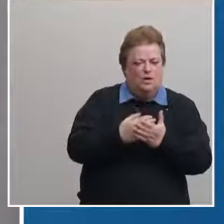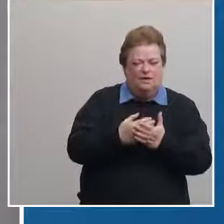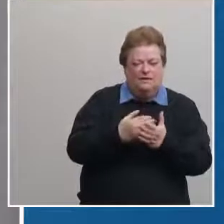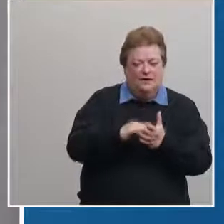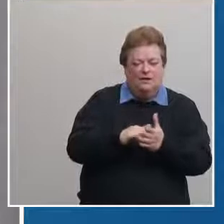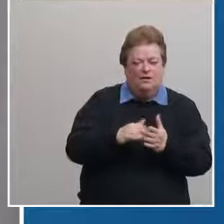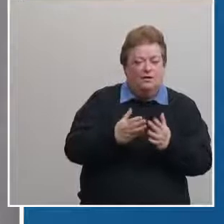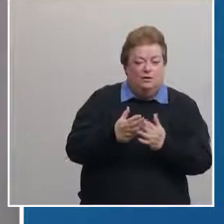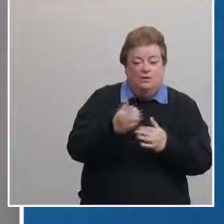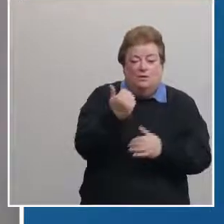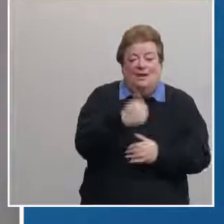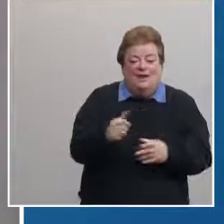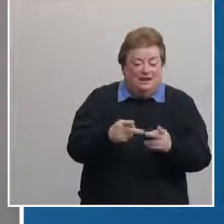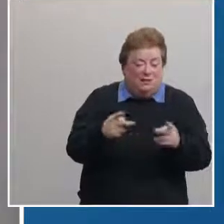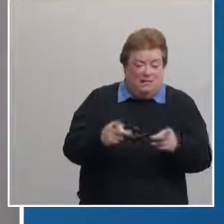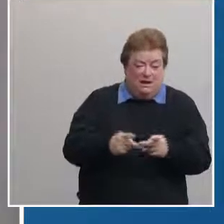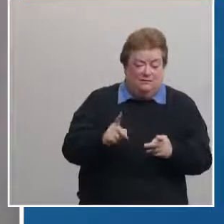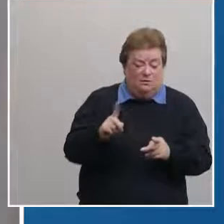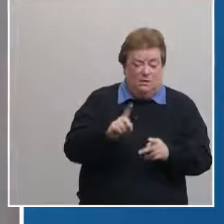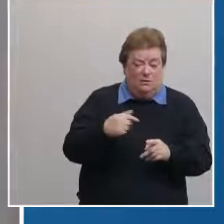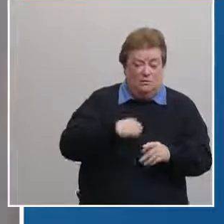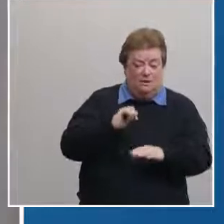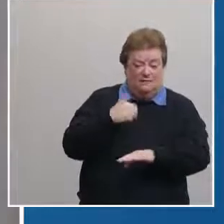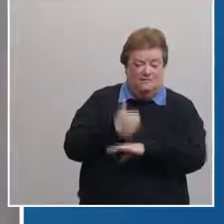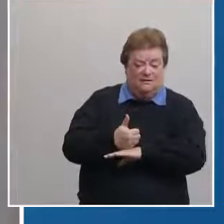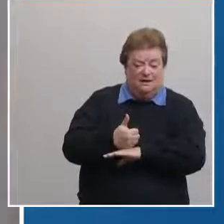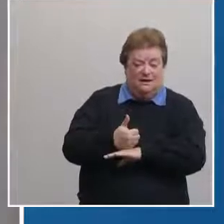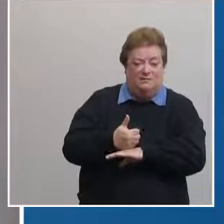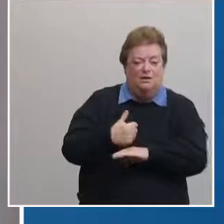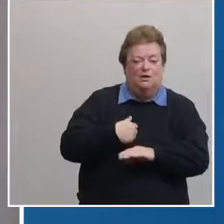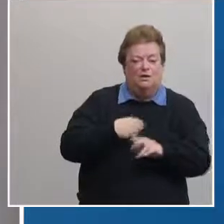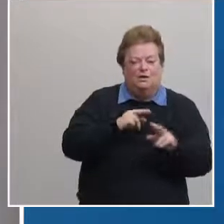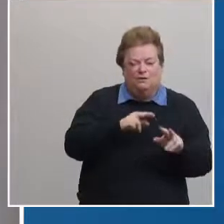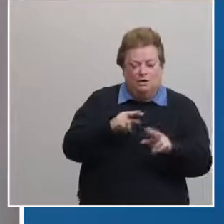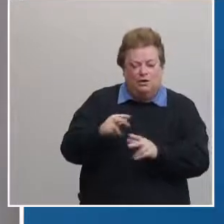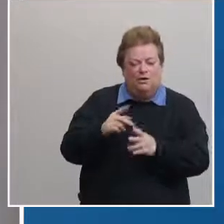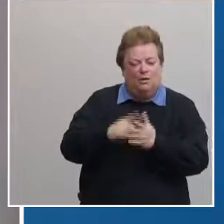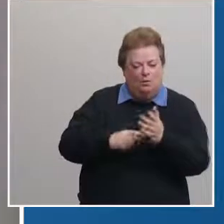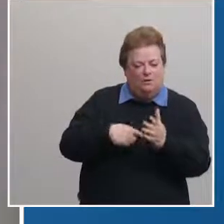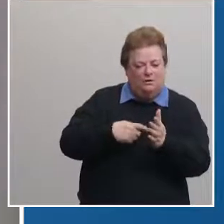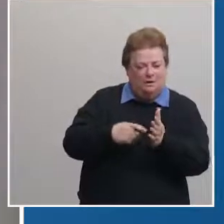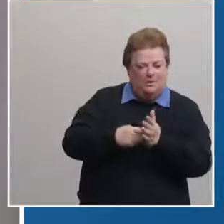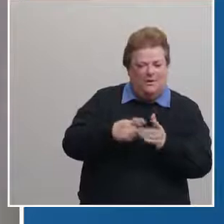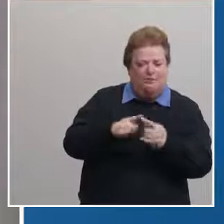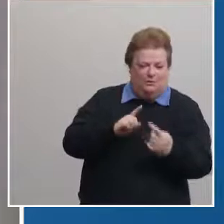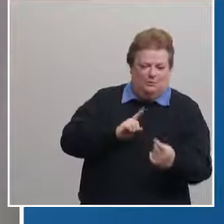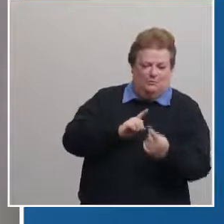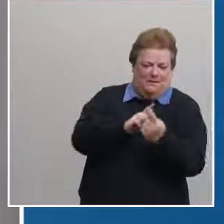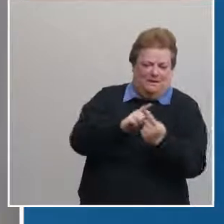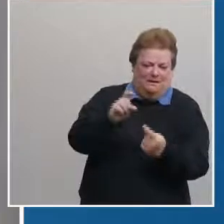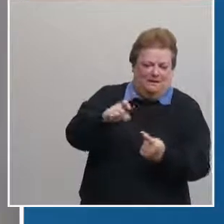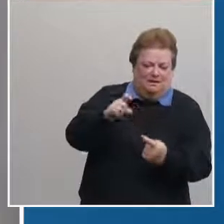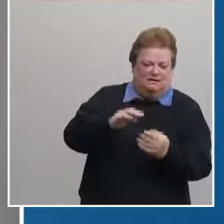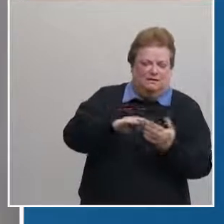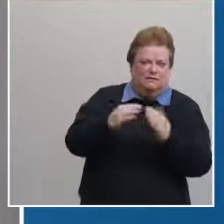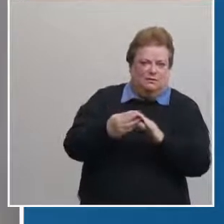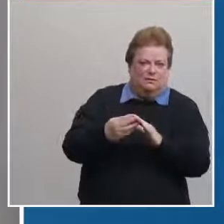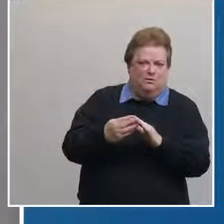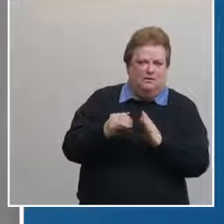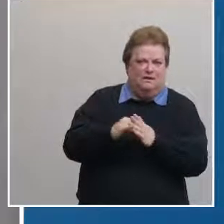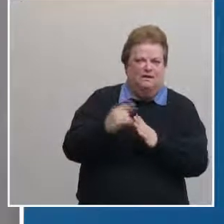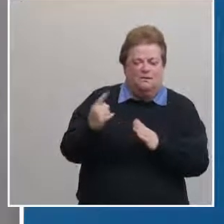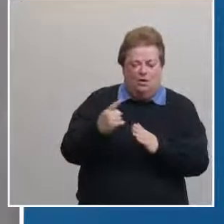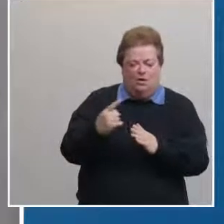we're at we're well aware of what the requirements are to meet the community and that's always been a major